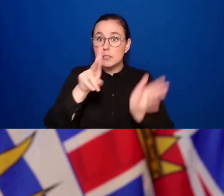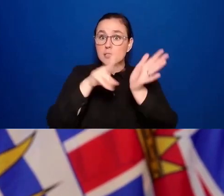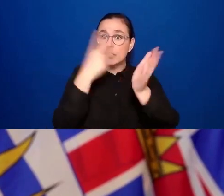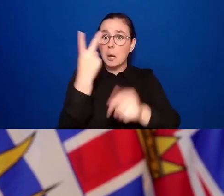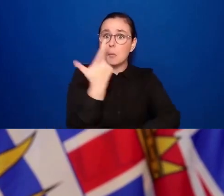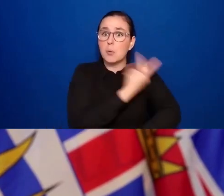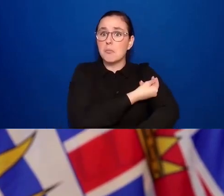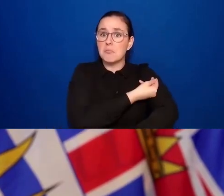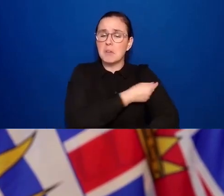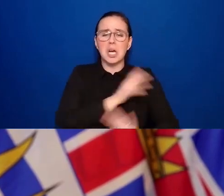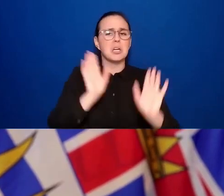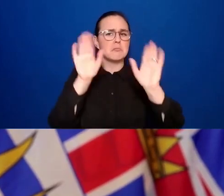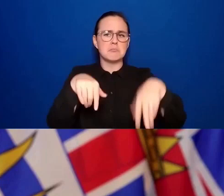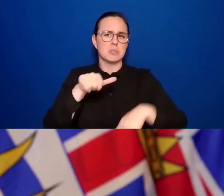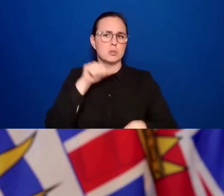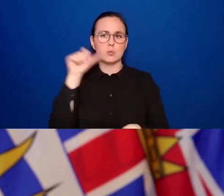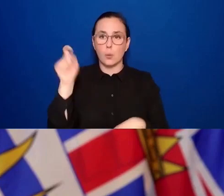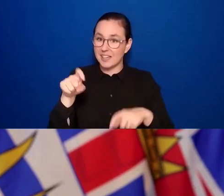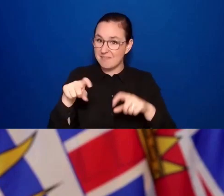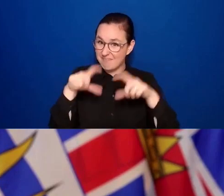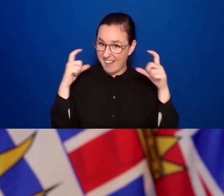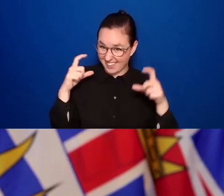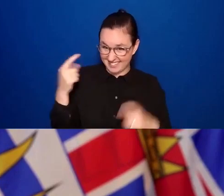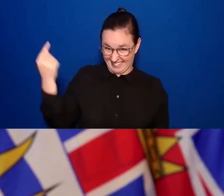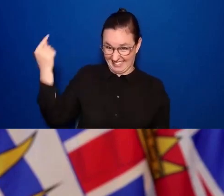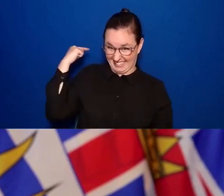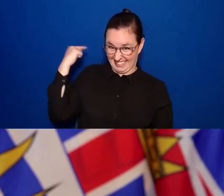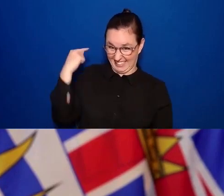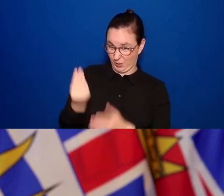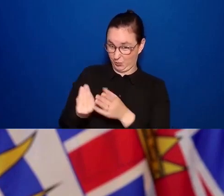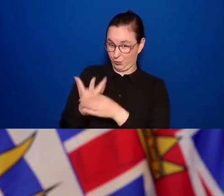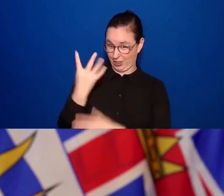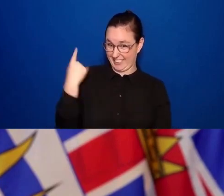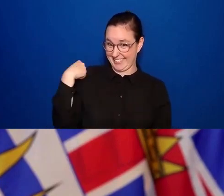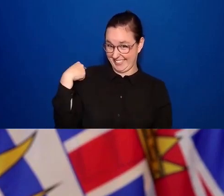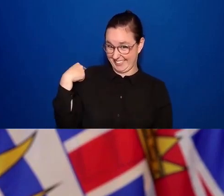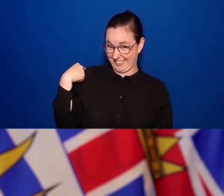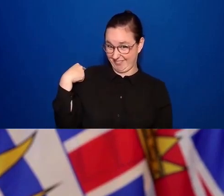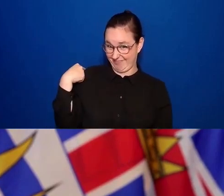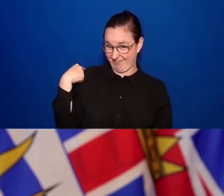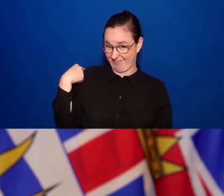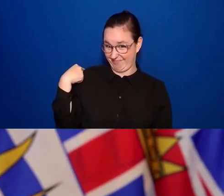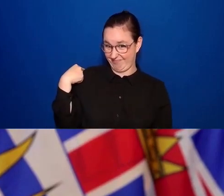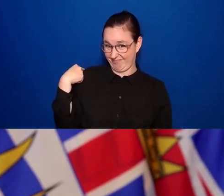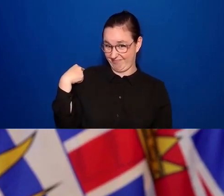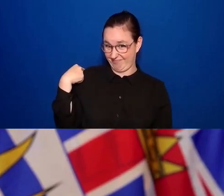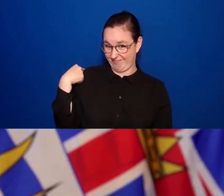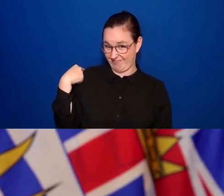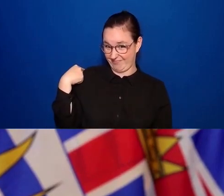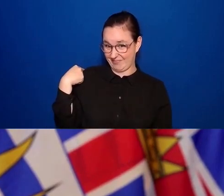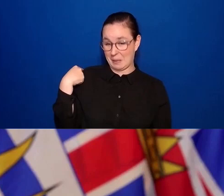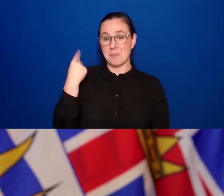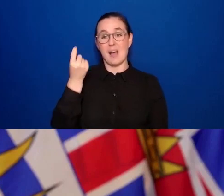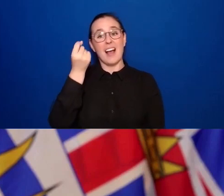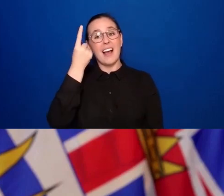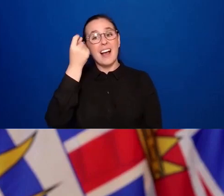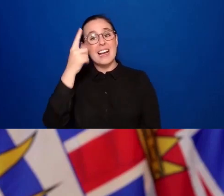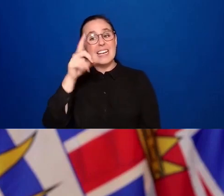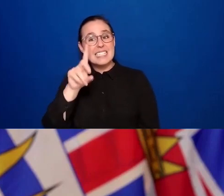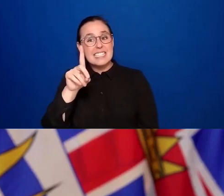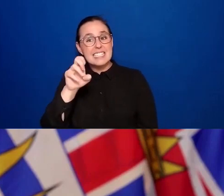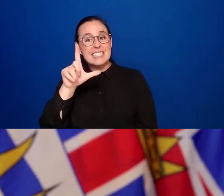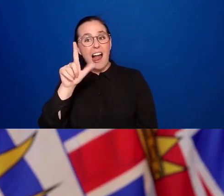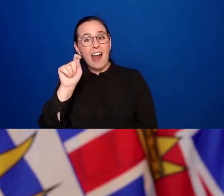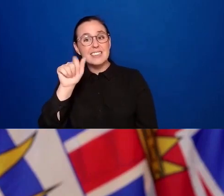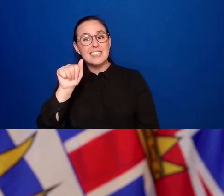public spaces. But the reality is that with this more transmissible variant, what we're seeing is vaccination at a higher